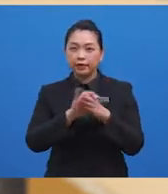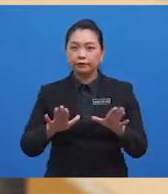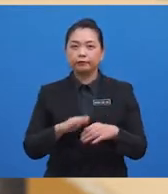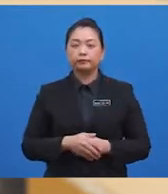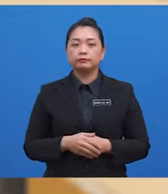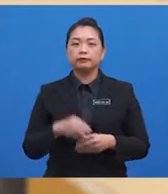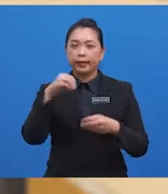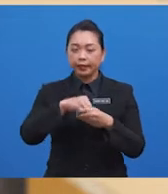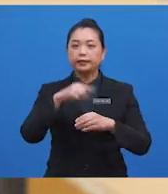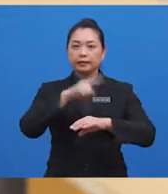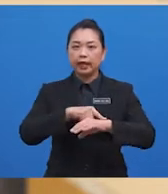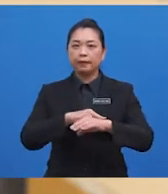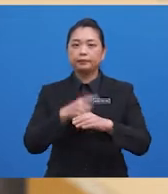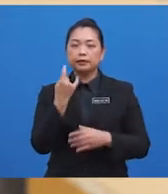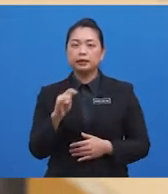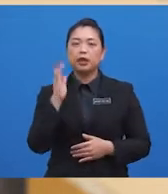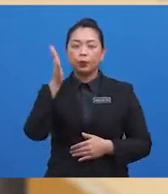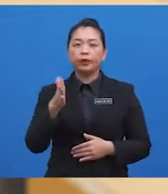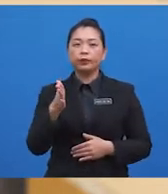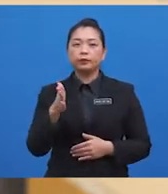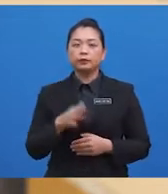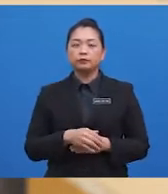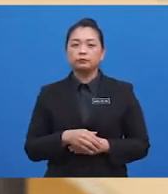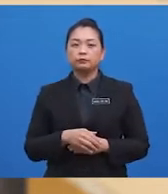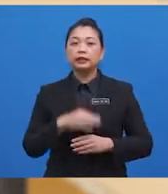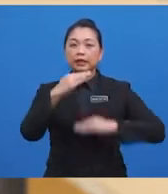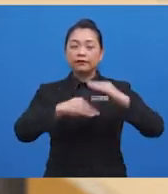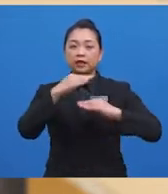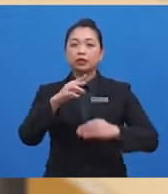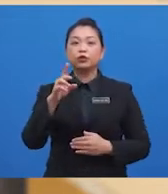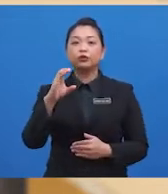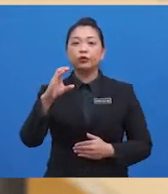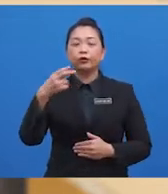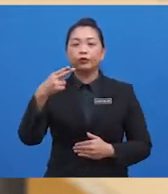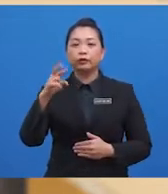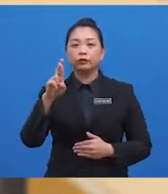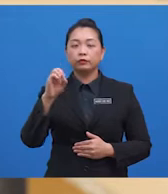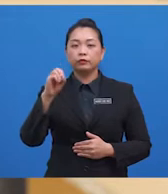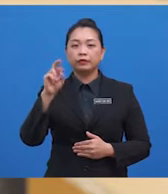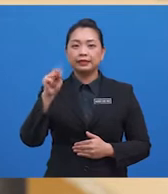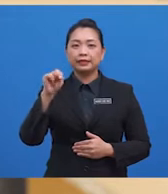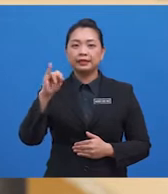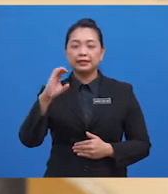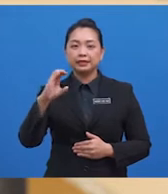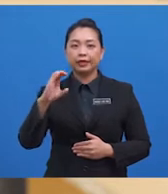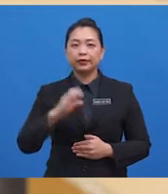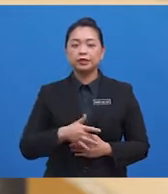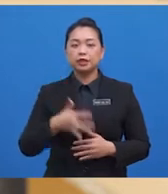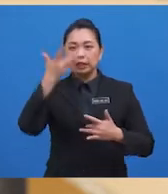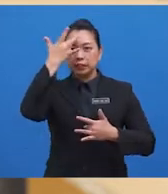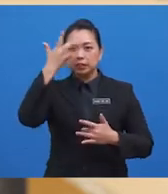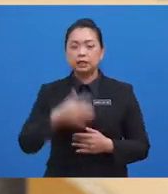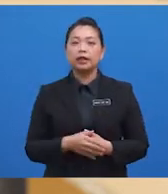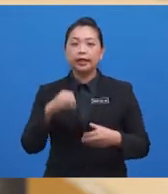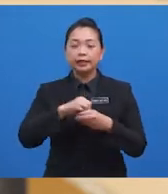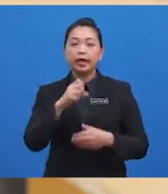In time, they will develop chronic diseases and declining mental state before succumbing to their death in